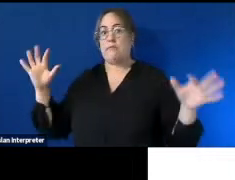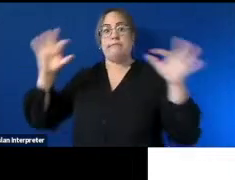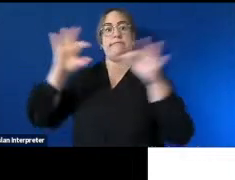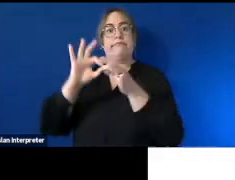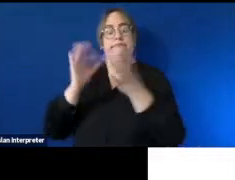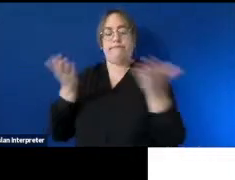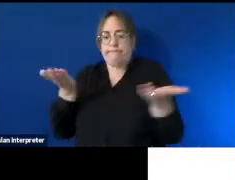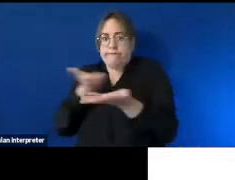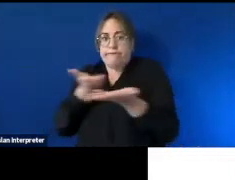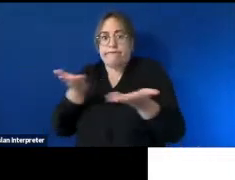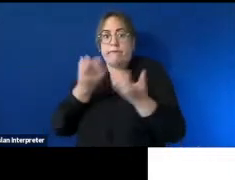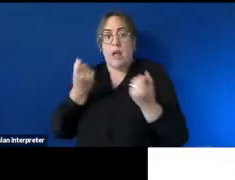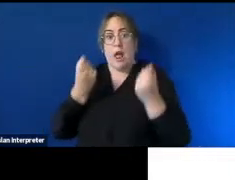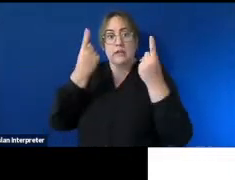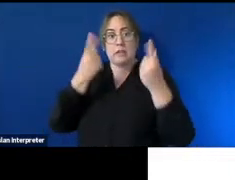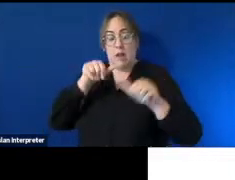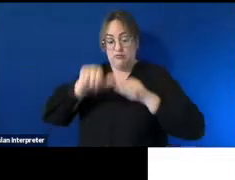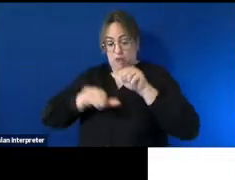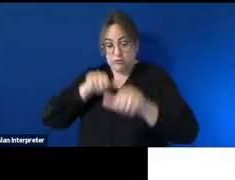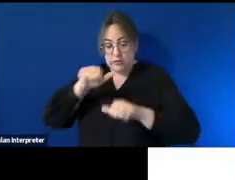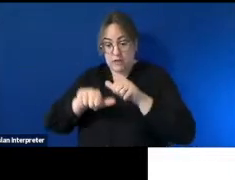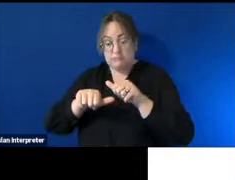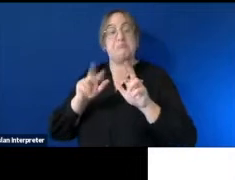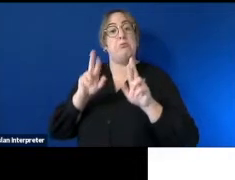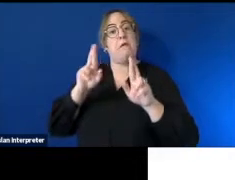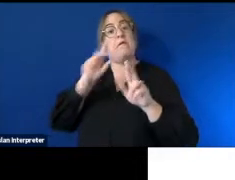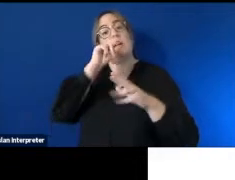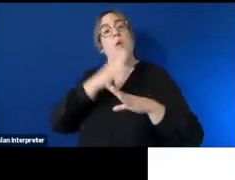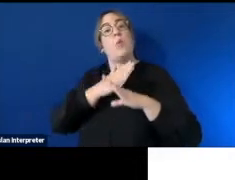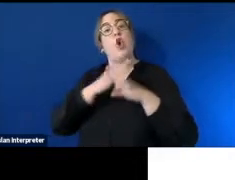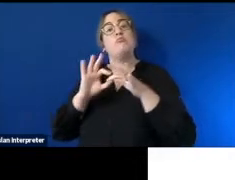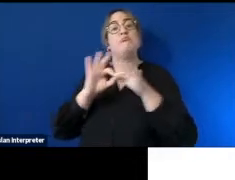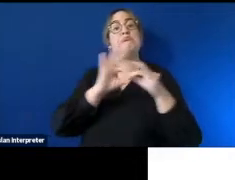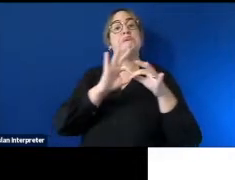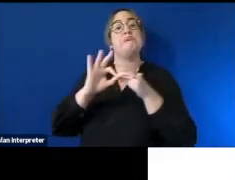processes um and and hopefully they can they can work together going forward